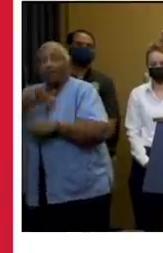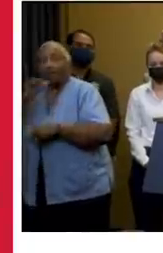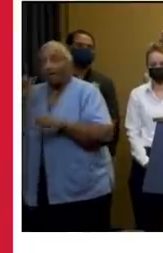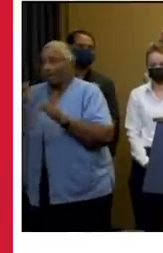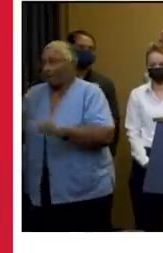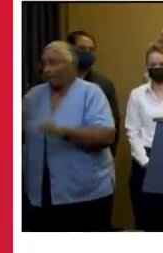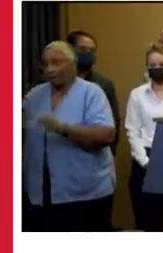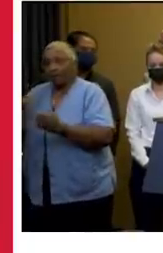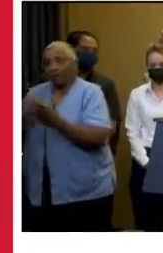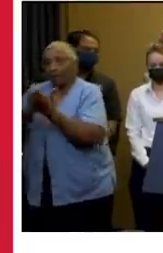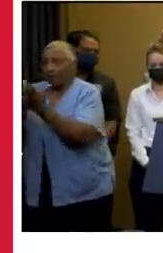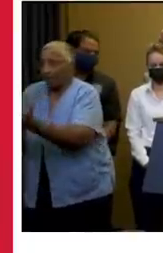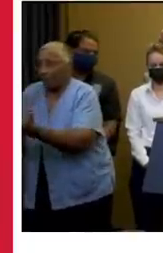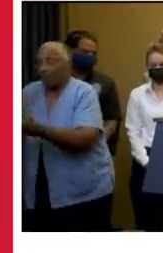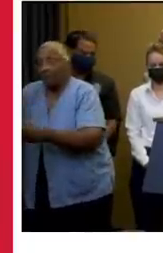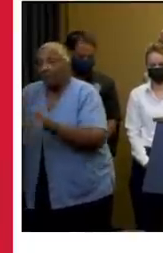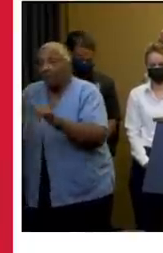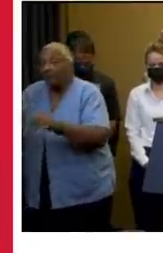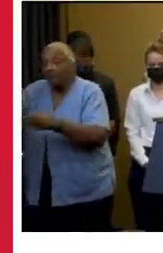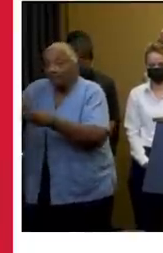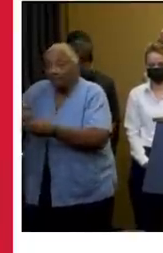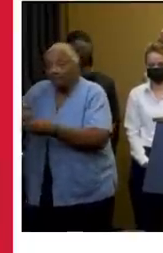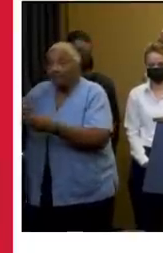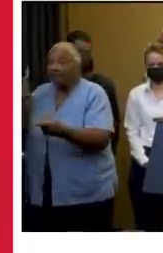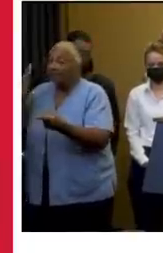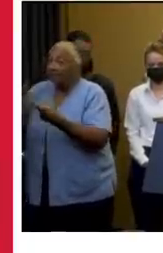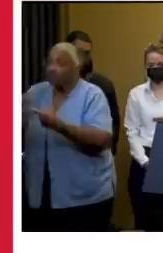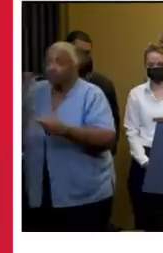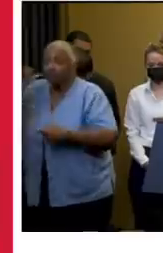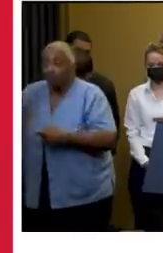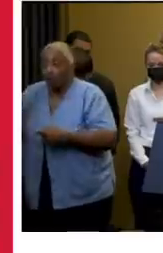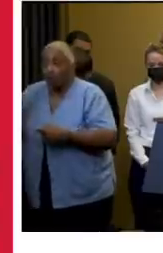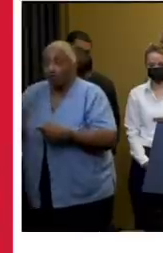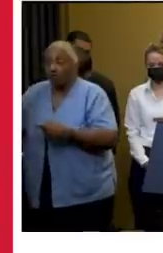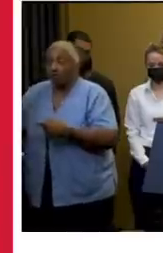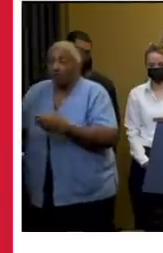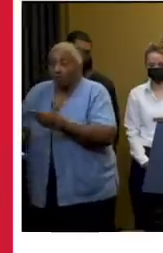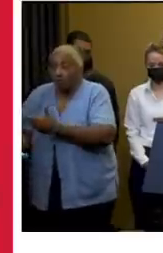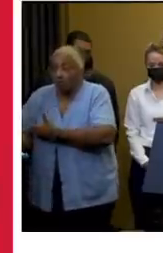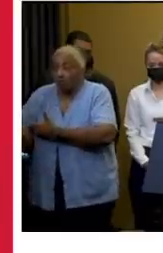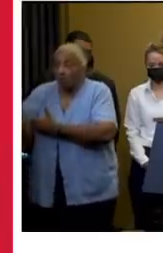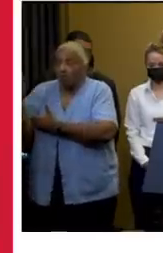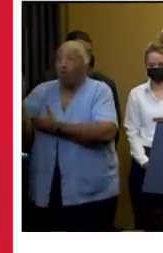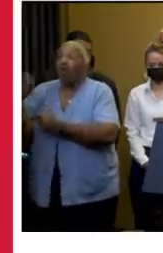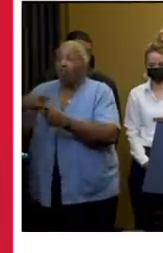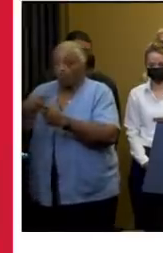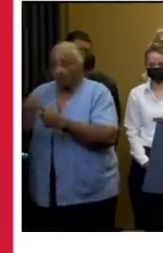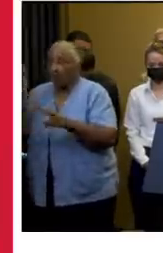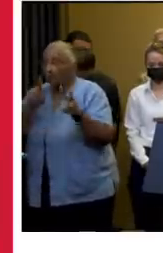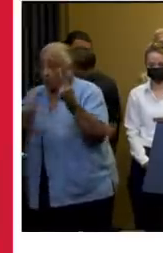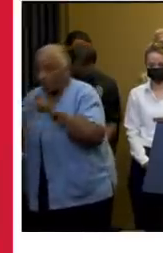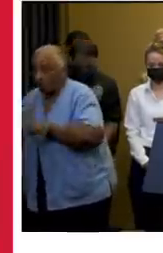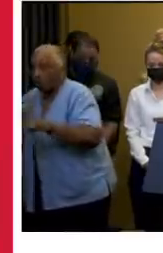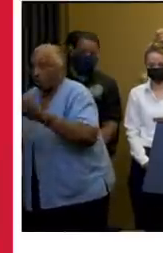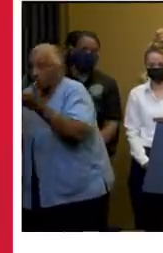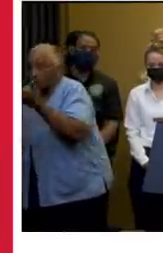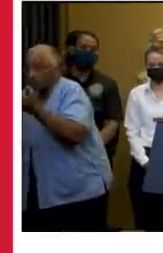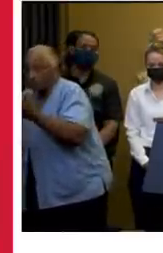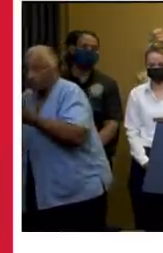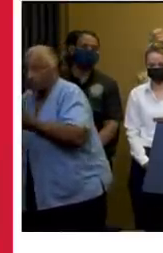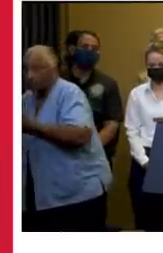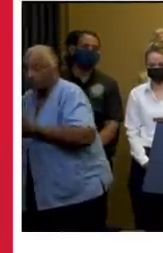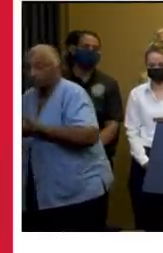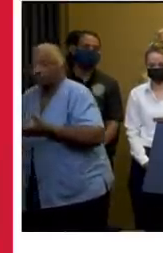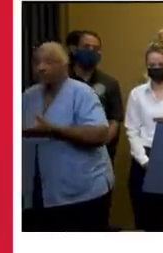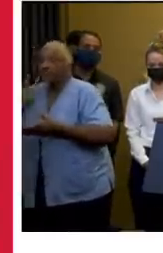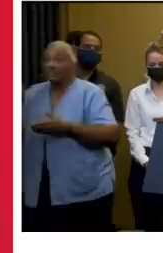You need to stay inside until tomorrow. We'll look at this at the first light of day. Our Emergency Operations Center is activated. I've got 70